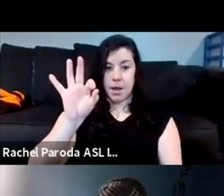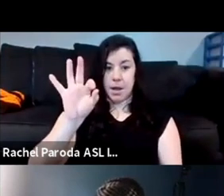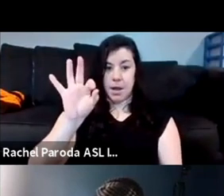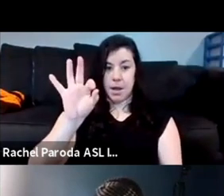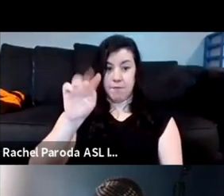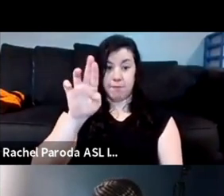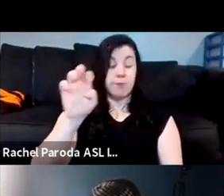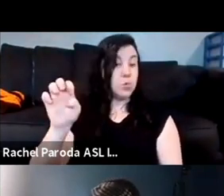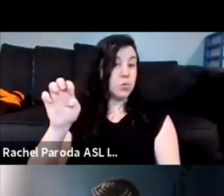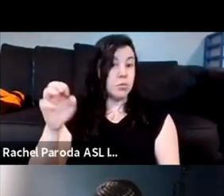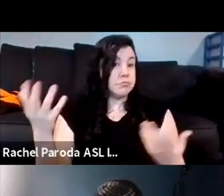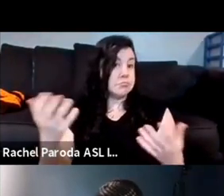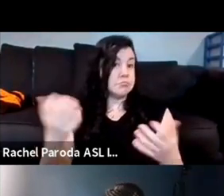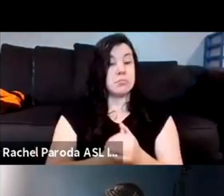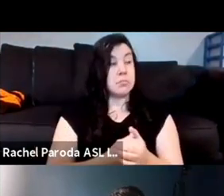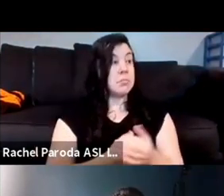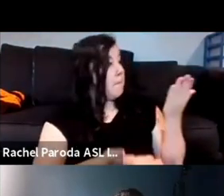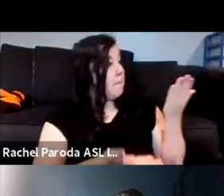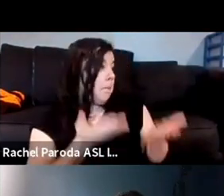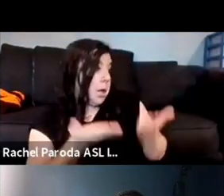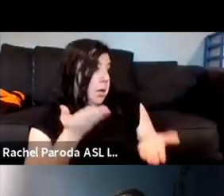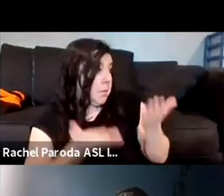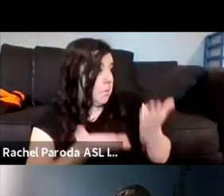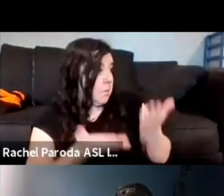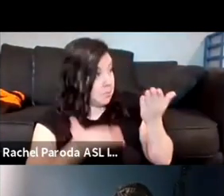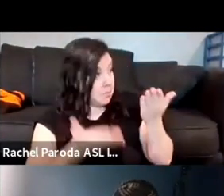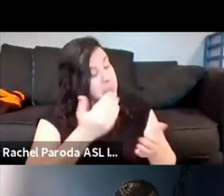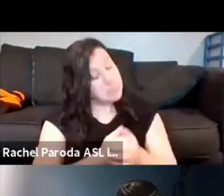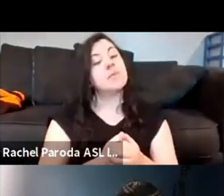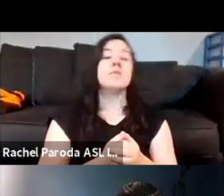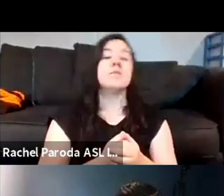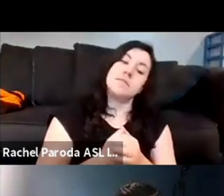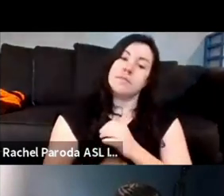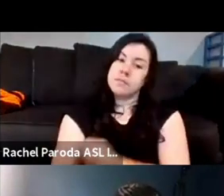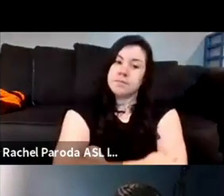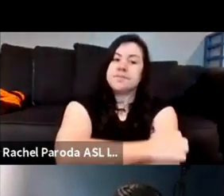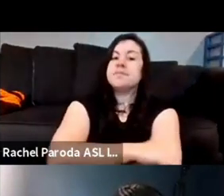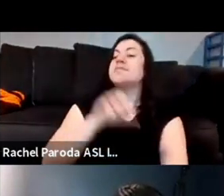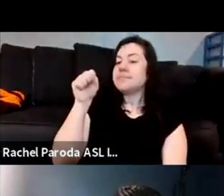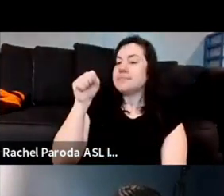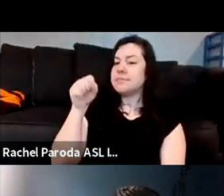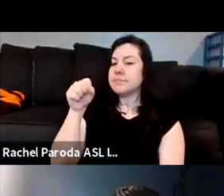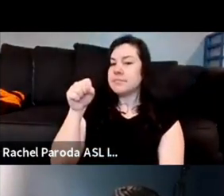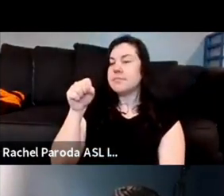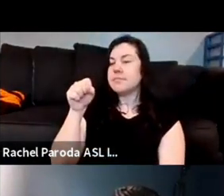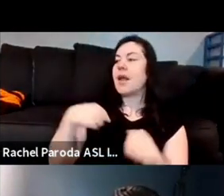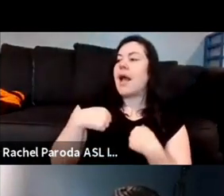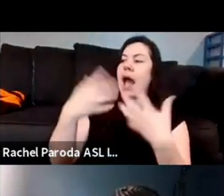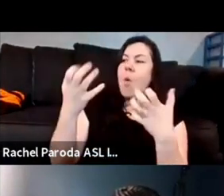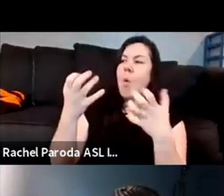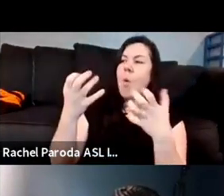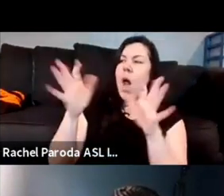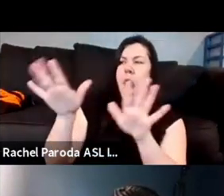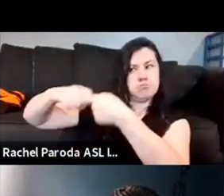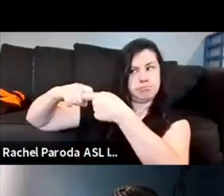could be i think so you know i i just do want to also pause um